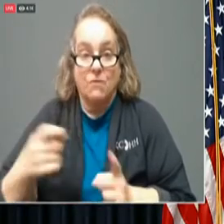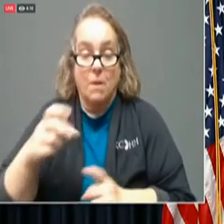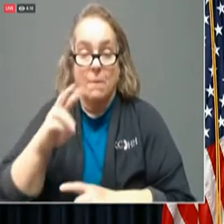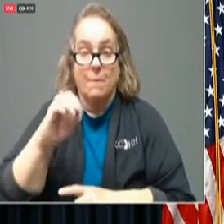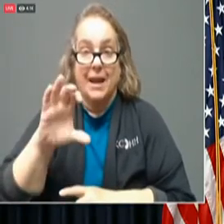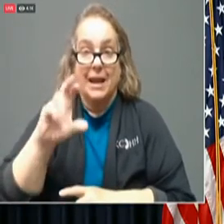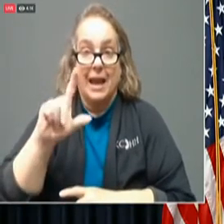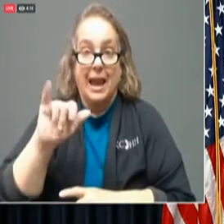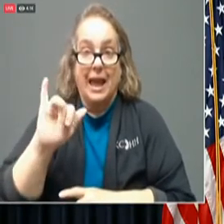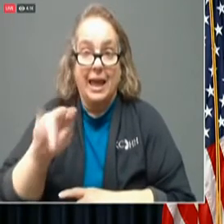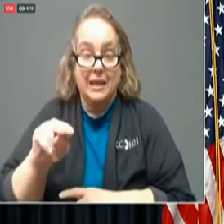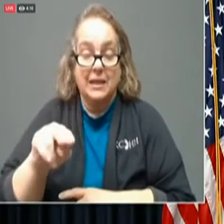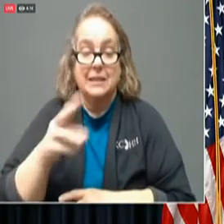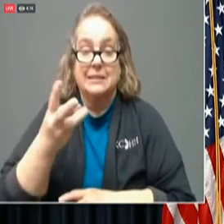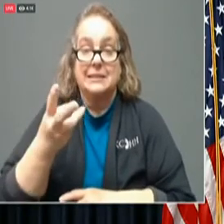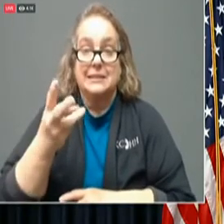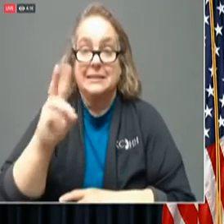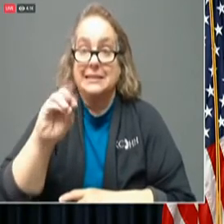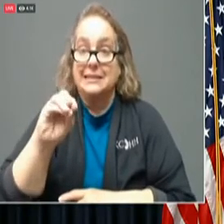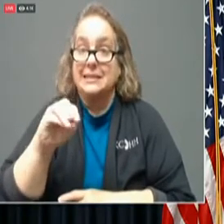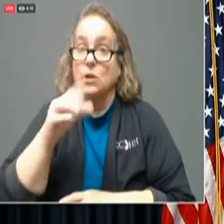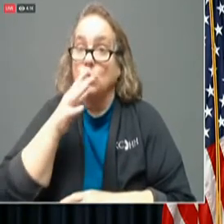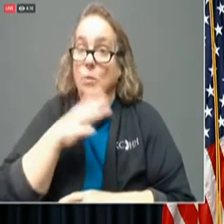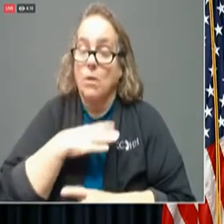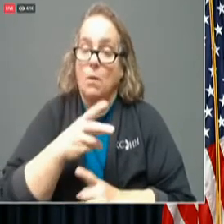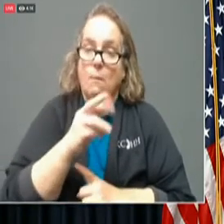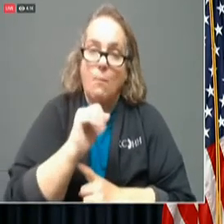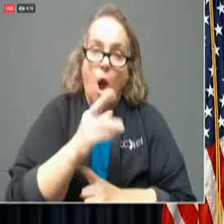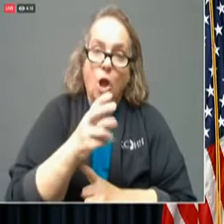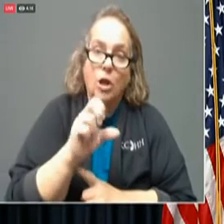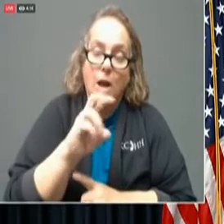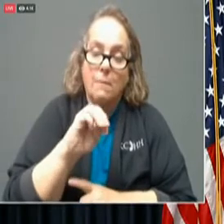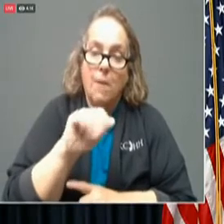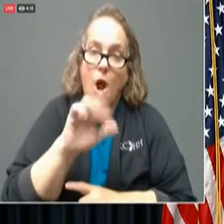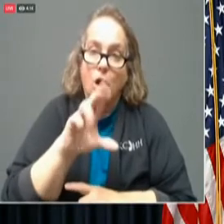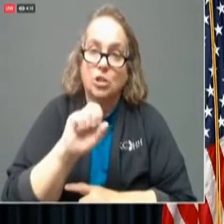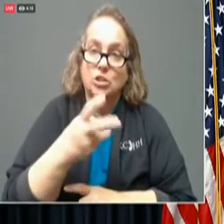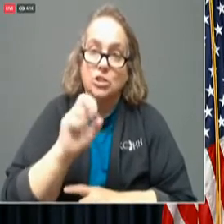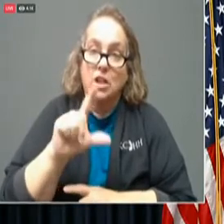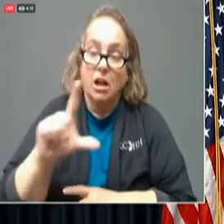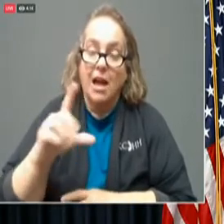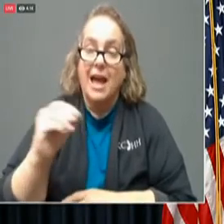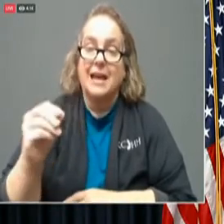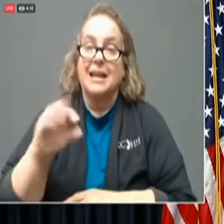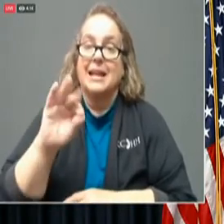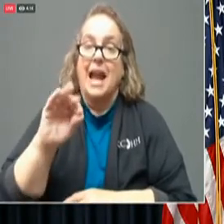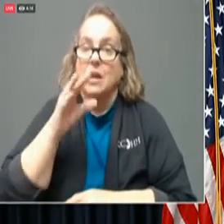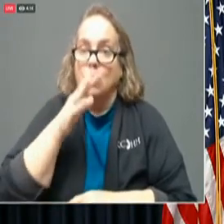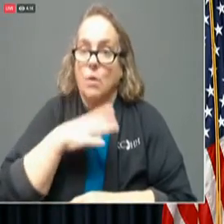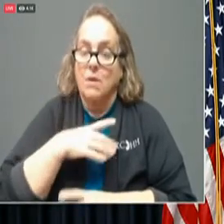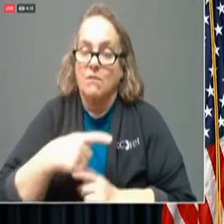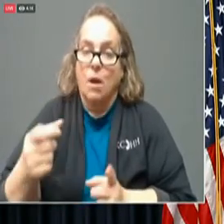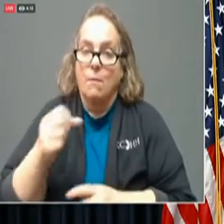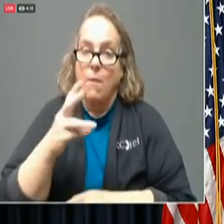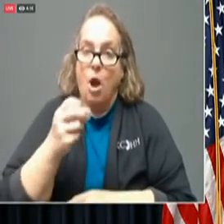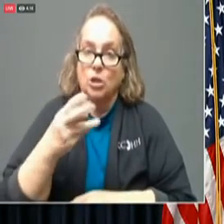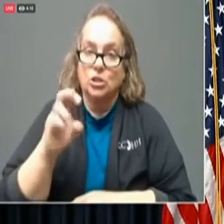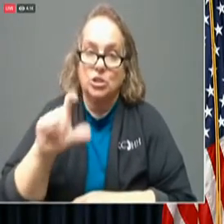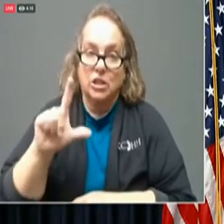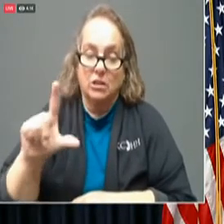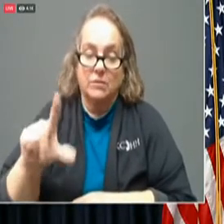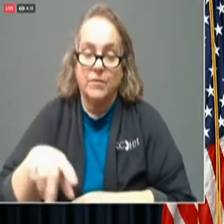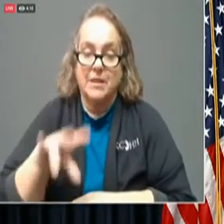60 year old woman from Marshall and a 91 year old woman from Marshall County. 73 year old man from Martin